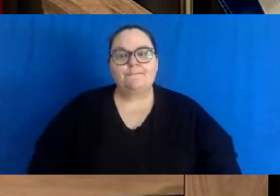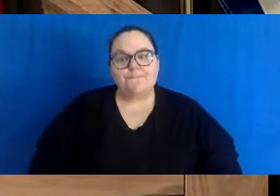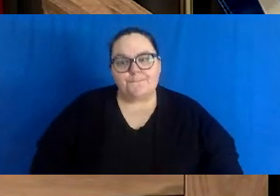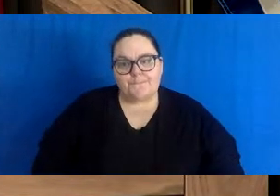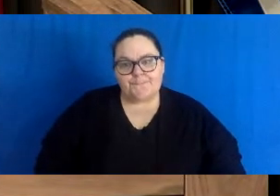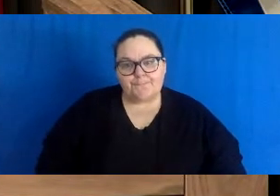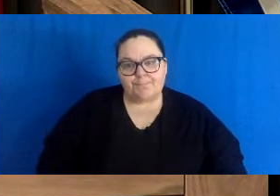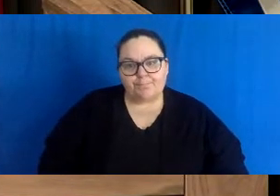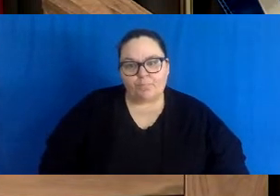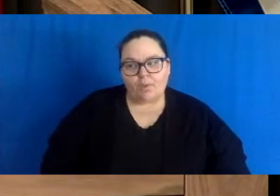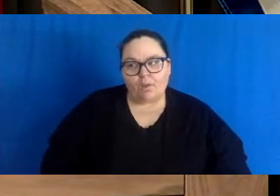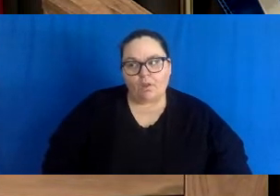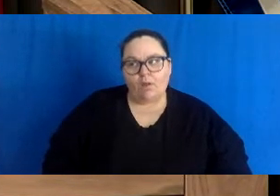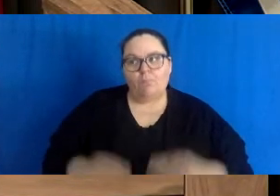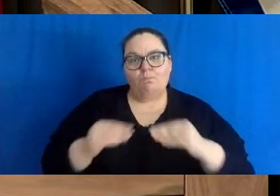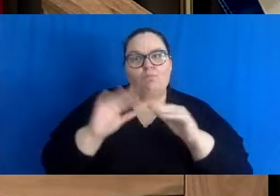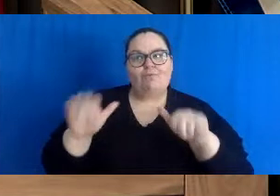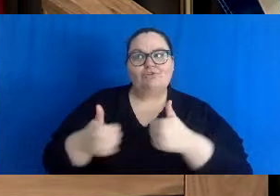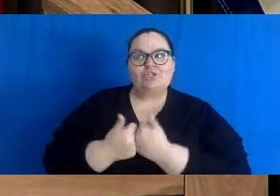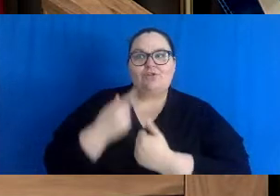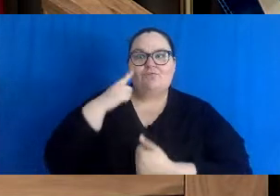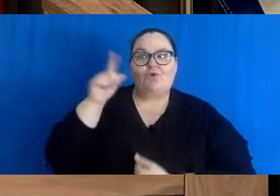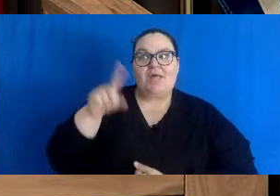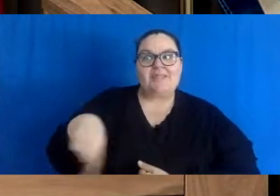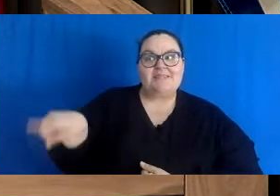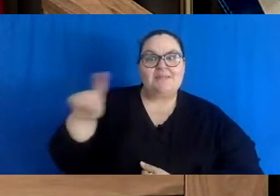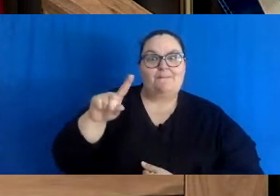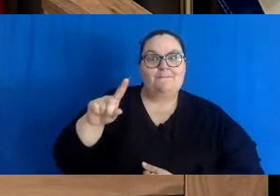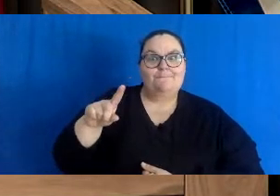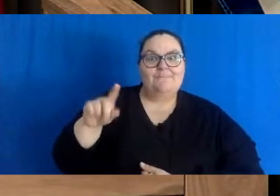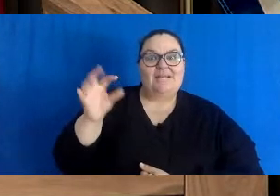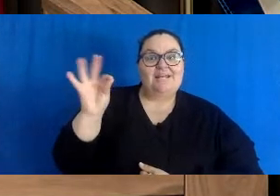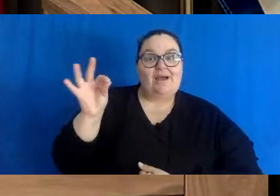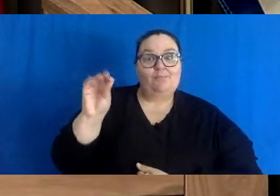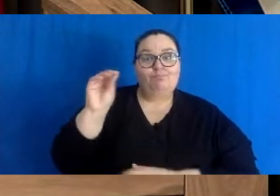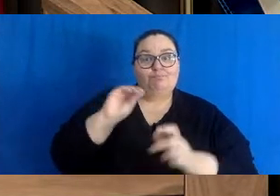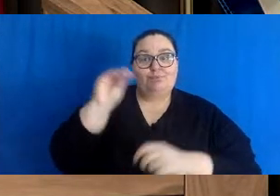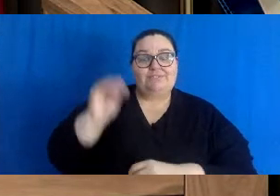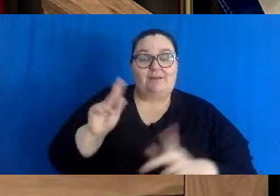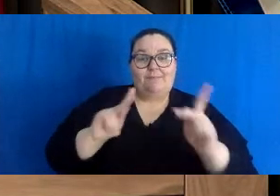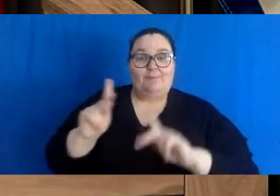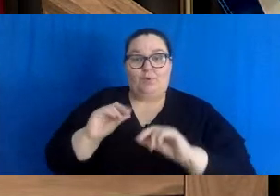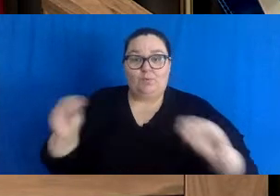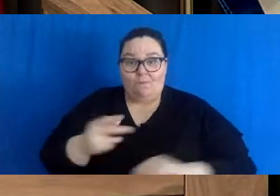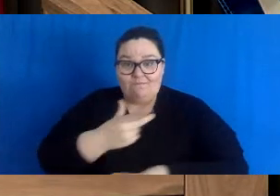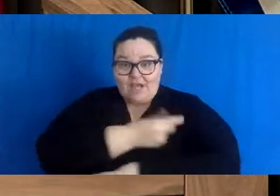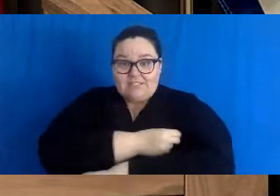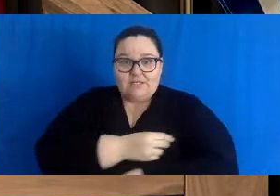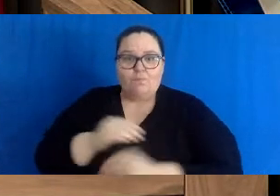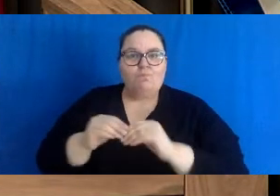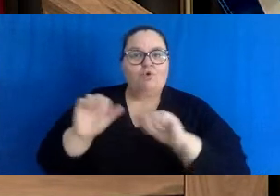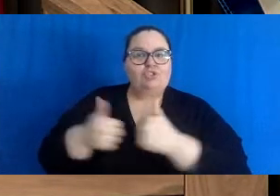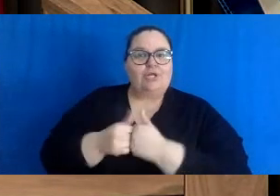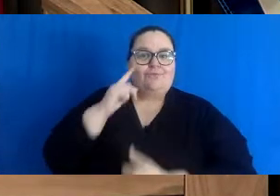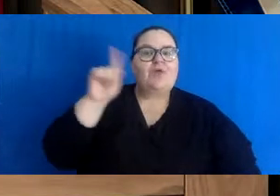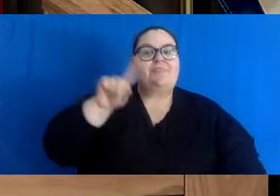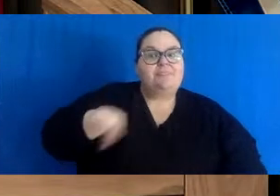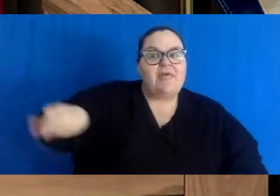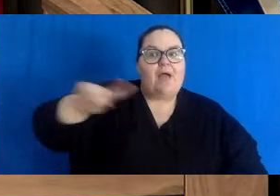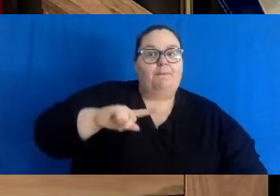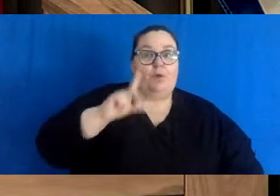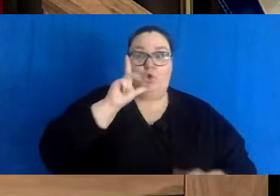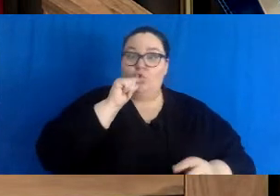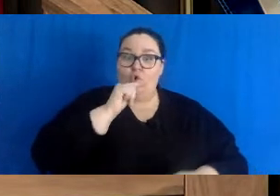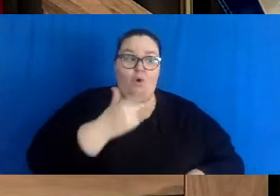it more difficult to be outside of the norm here because we need everyone to be part of this and we need to get to a level